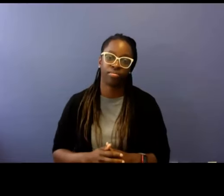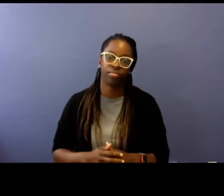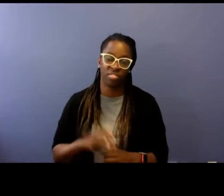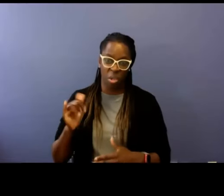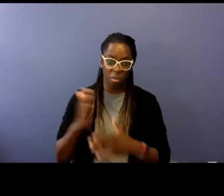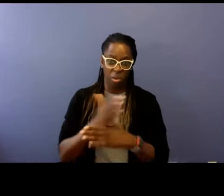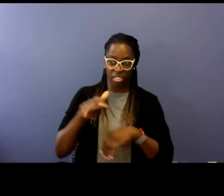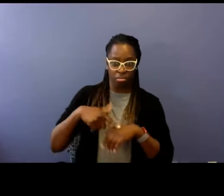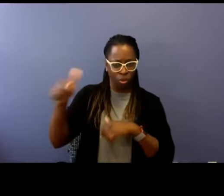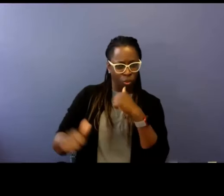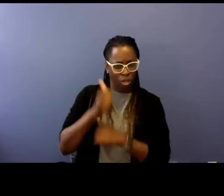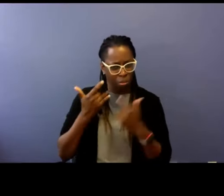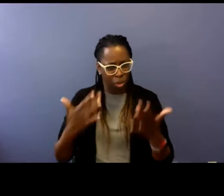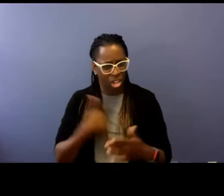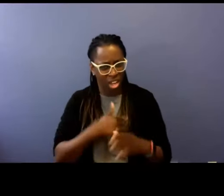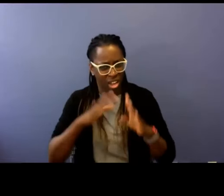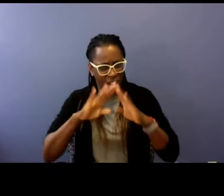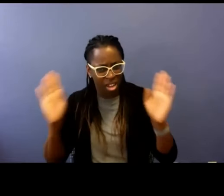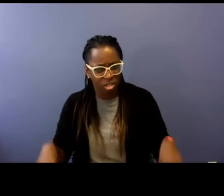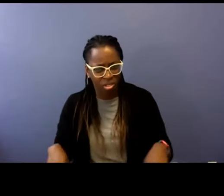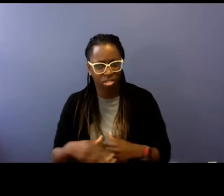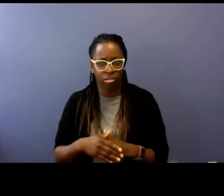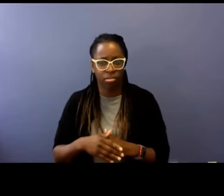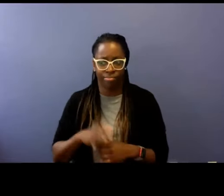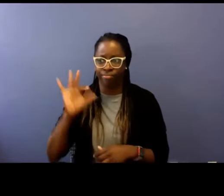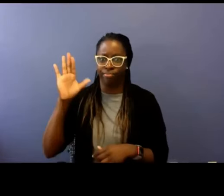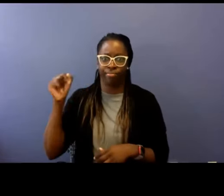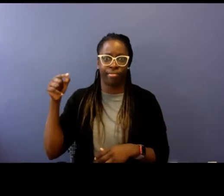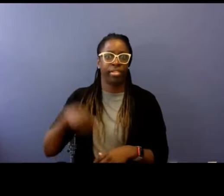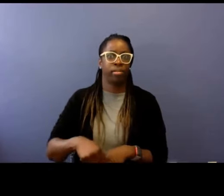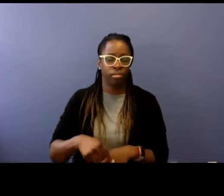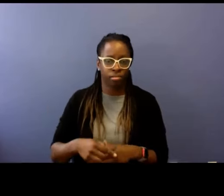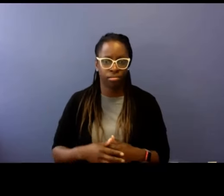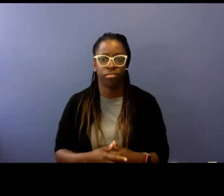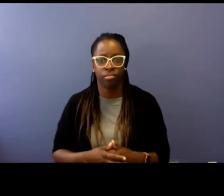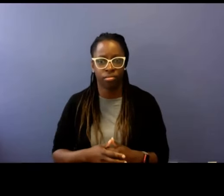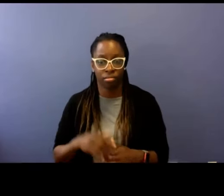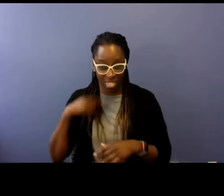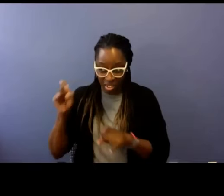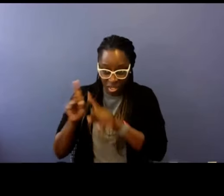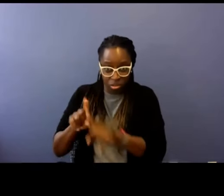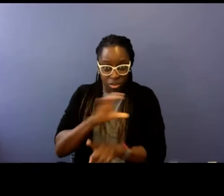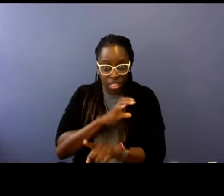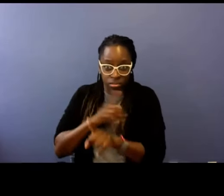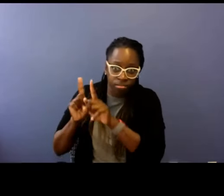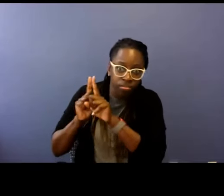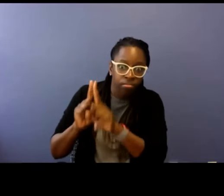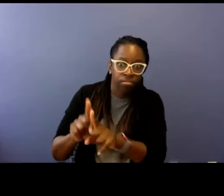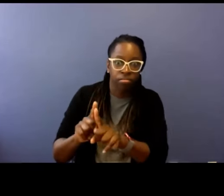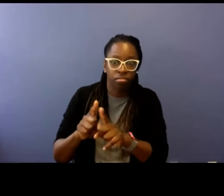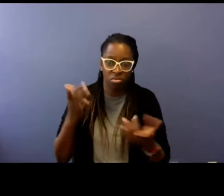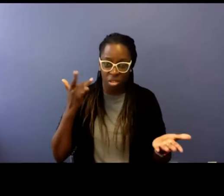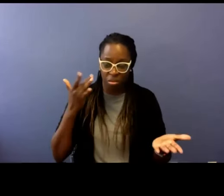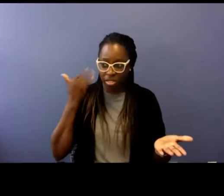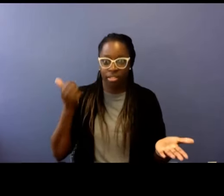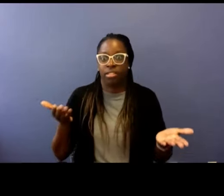It always got worse. I mean, between them threatening to burn us out of this building and you know, there was the FBI here for a while, you know, and I, I used to have a